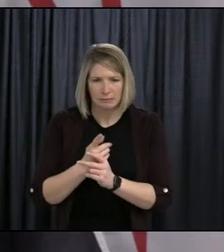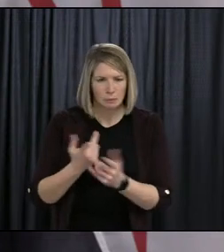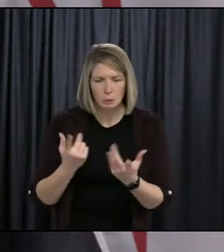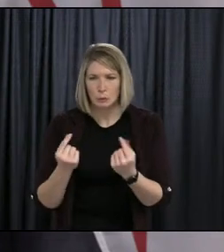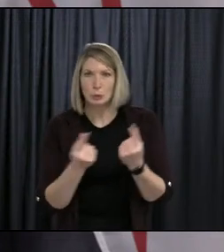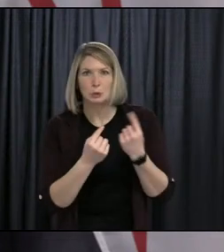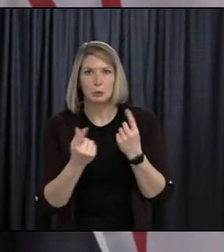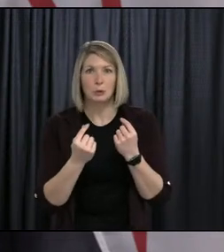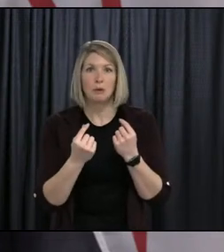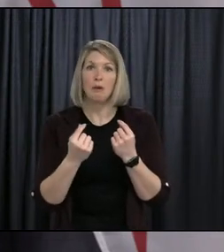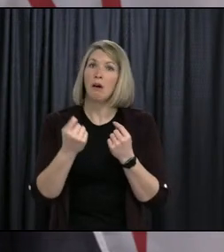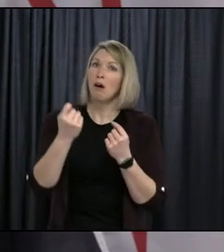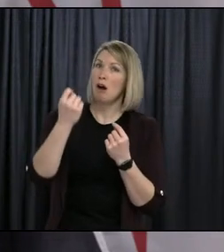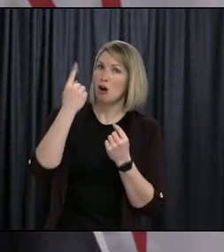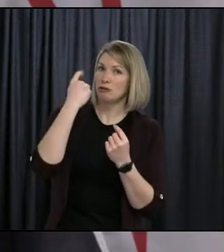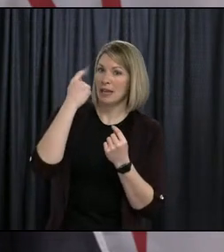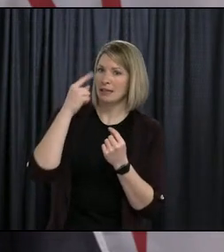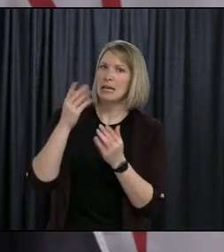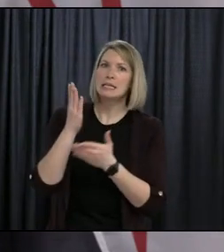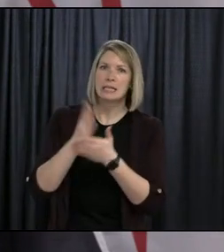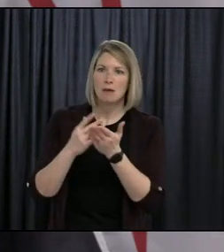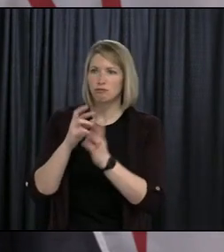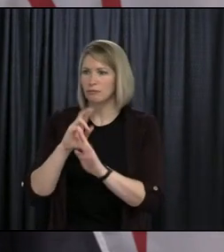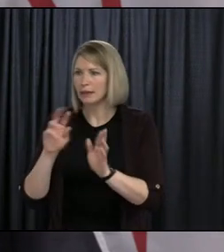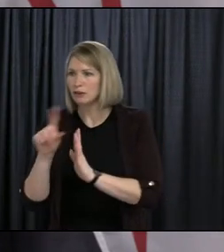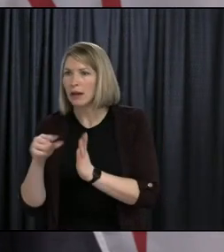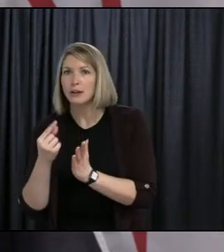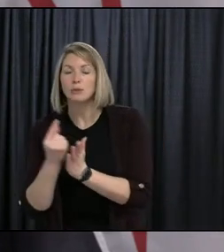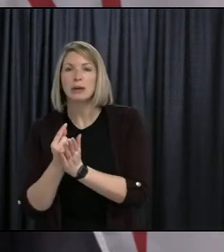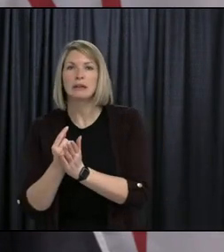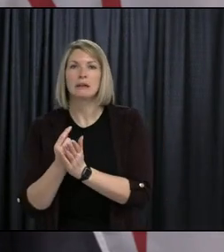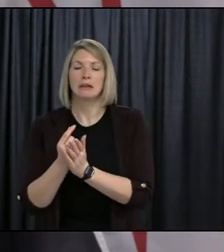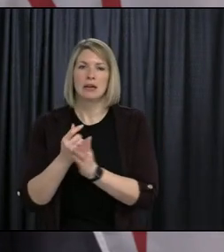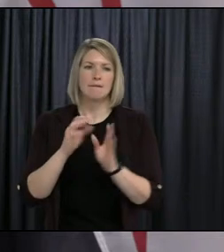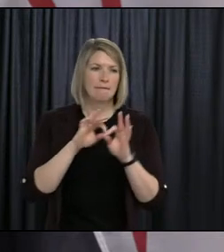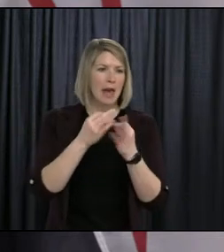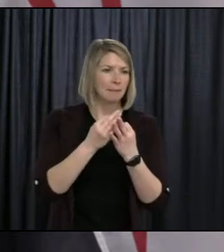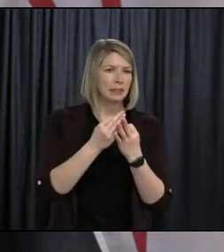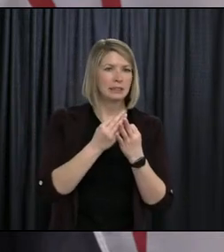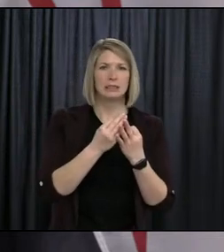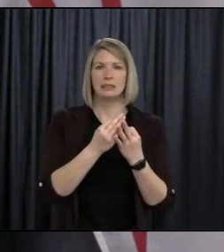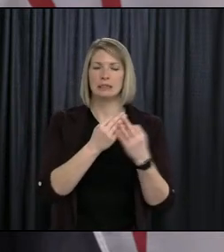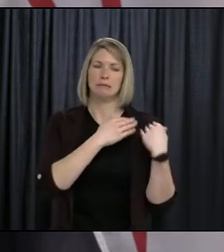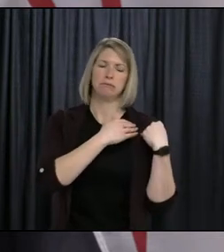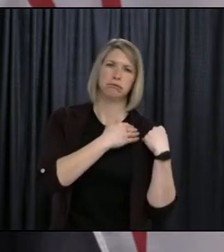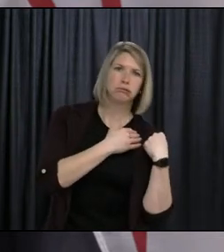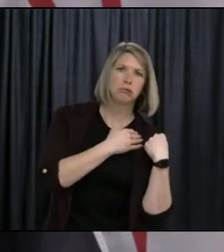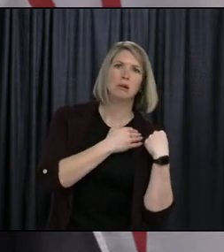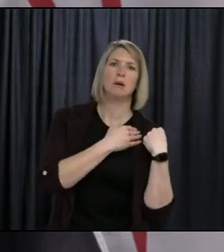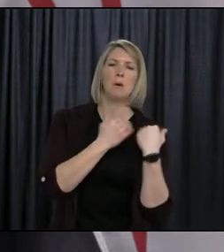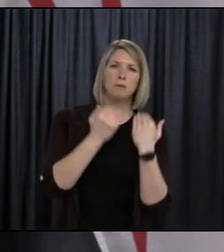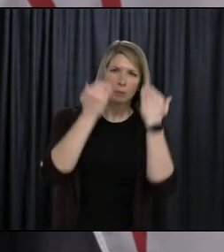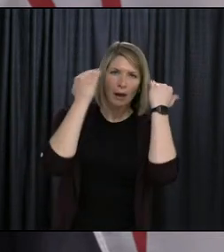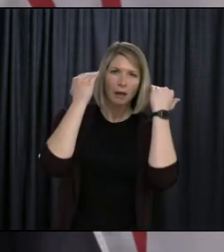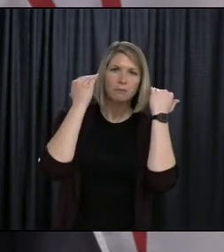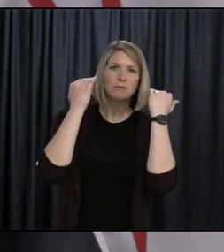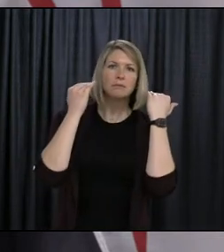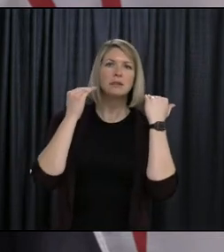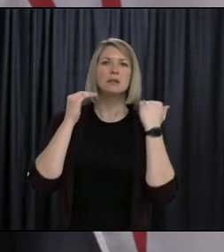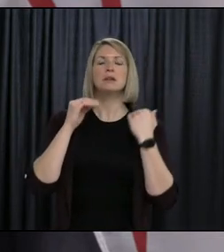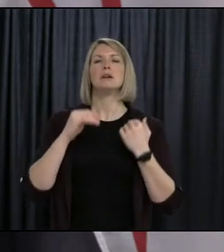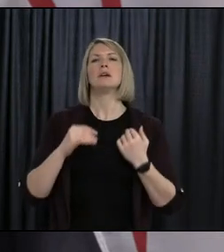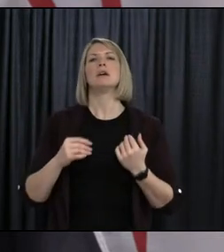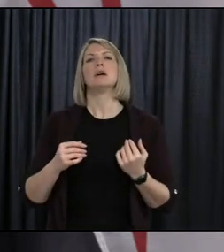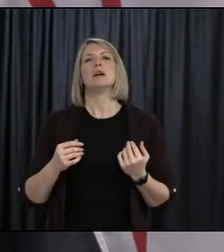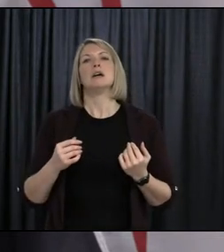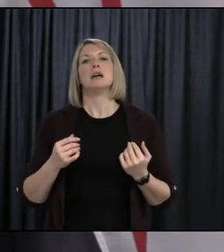We're in a different environment. And I respect that the government of the province